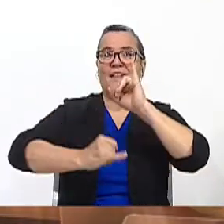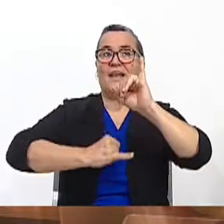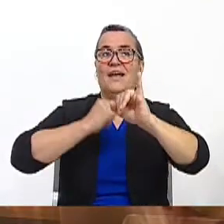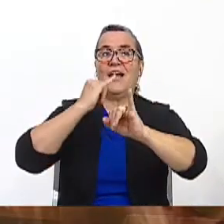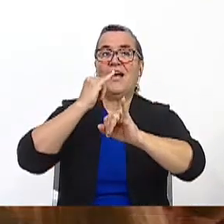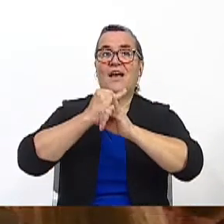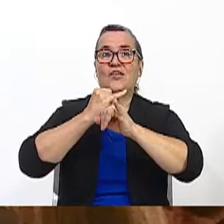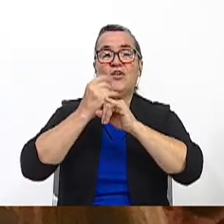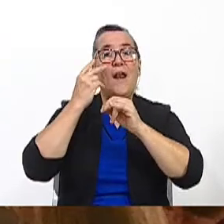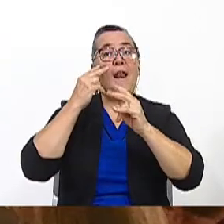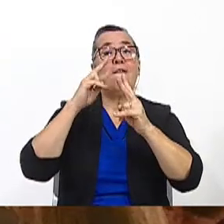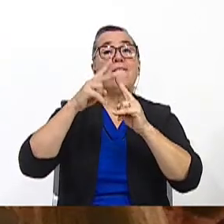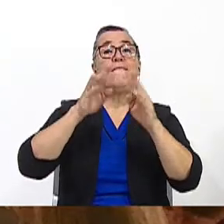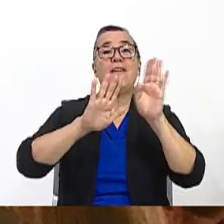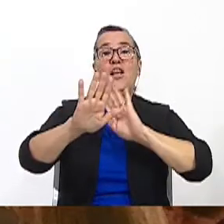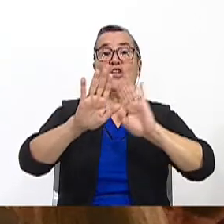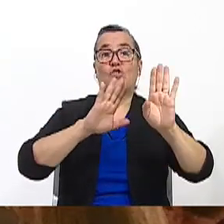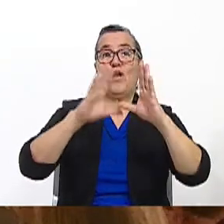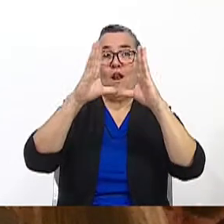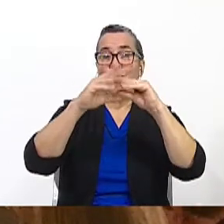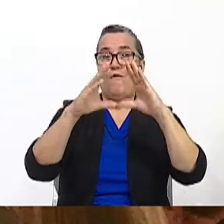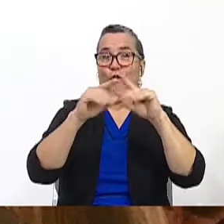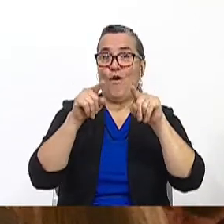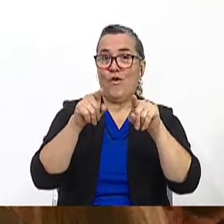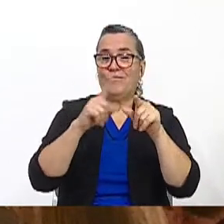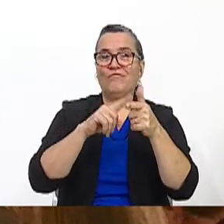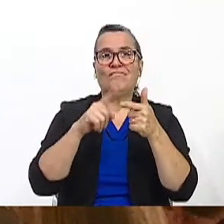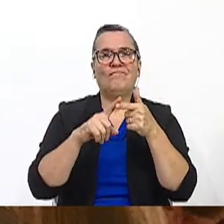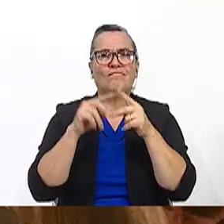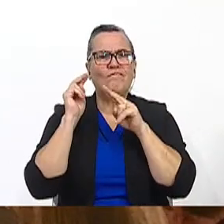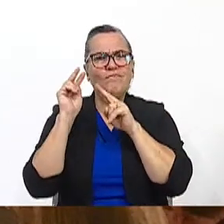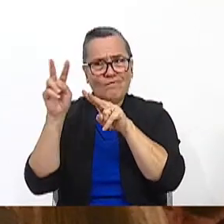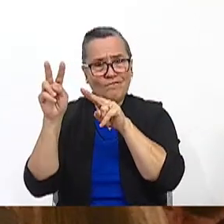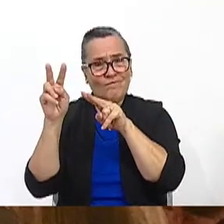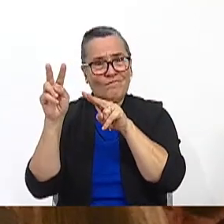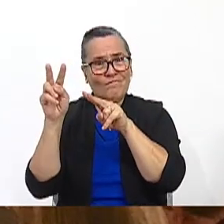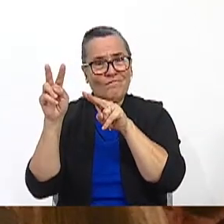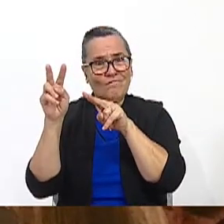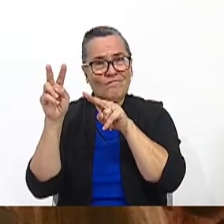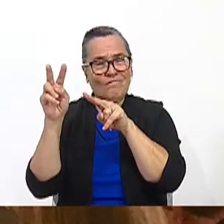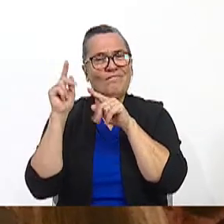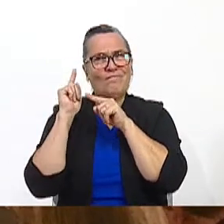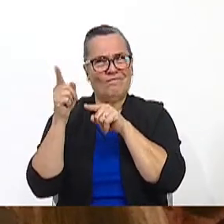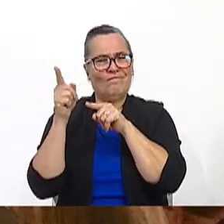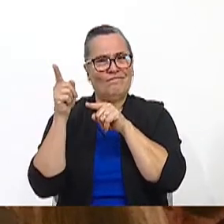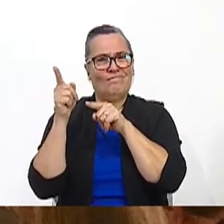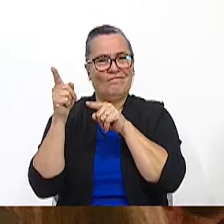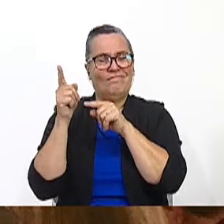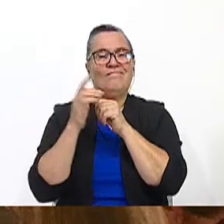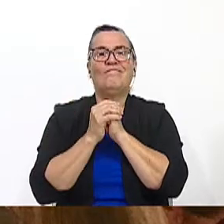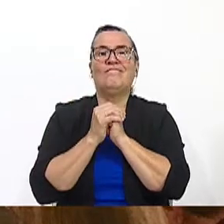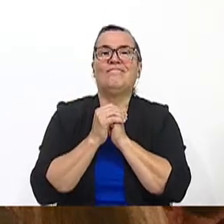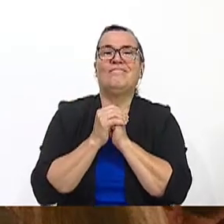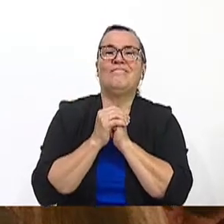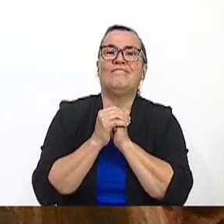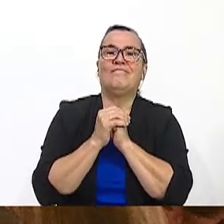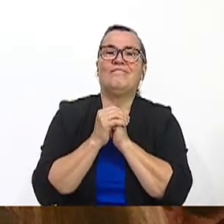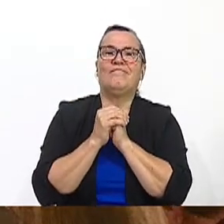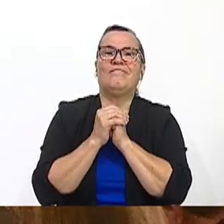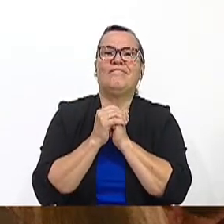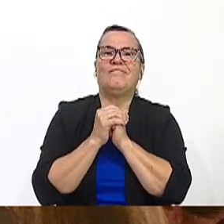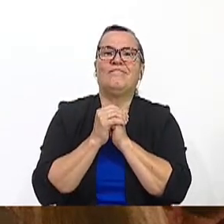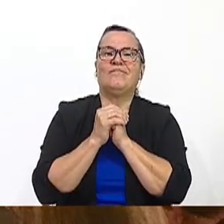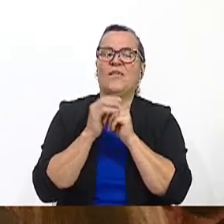visual forum. Okay. So we're going to watch, very good. We're going to watch a video about